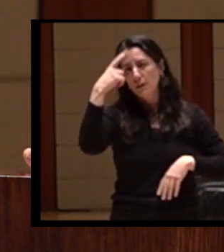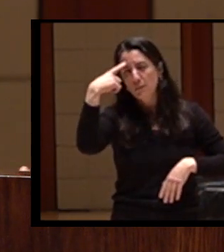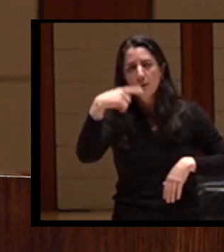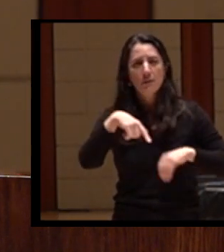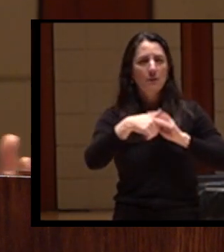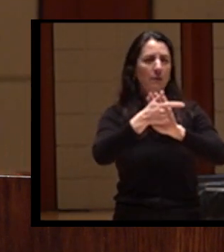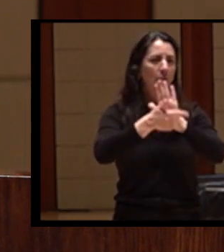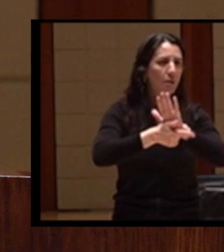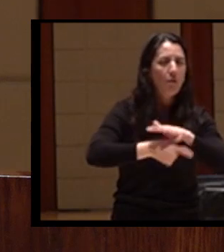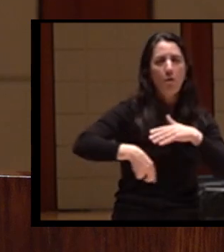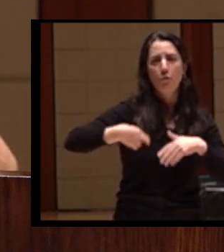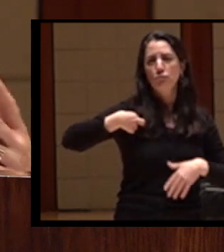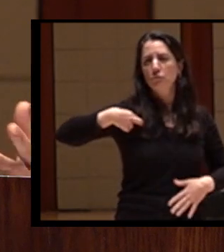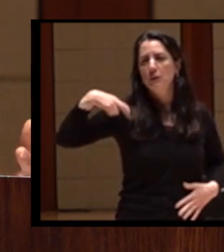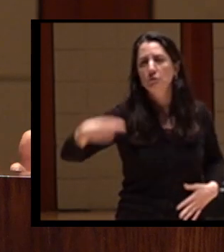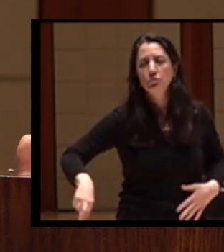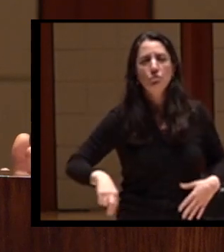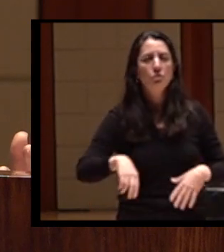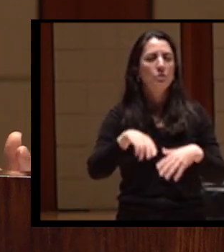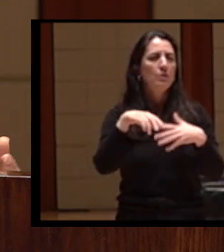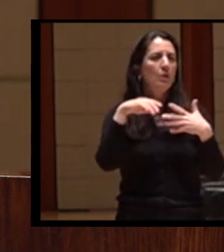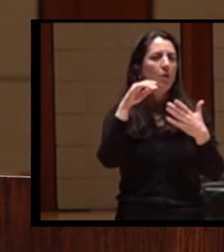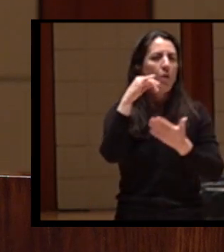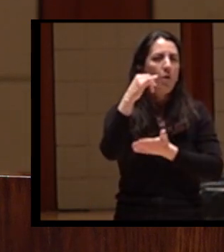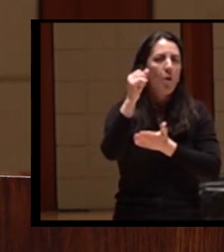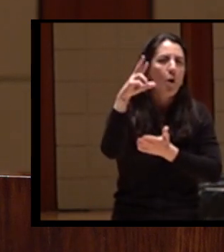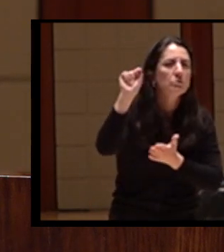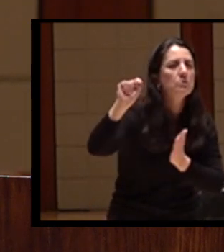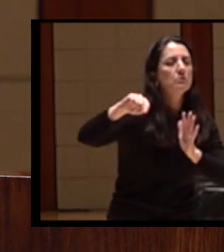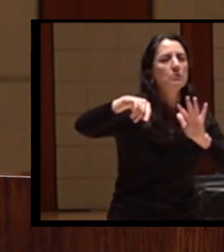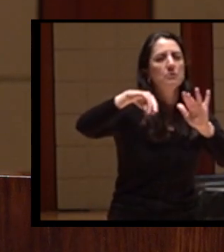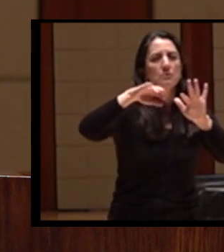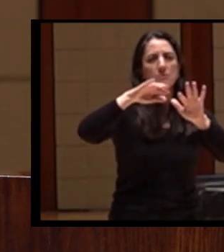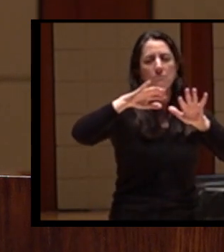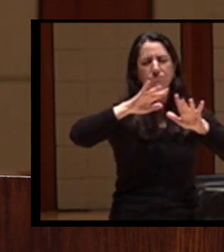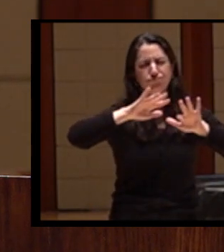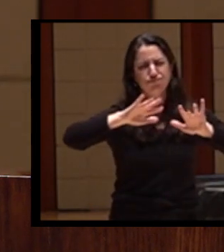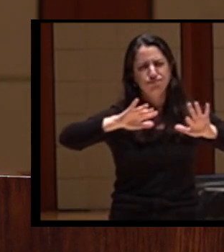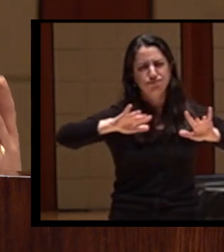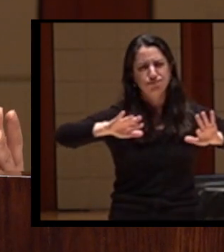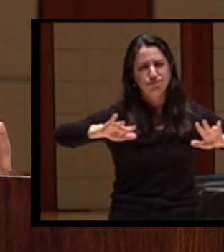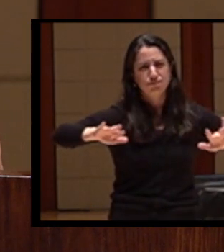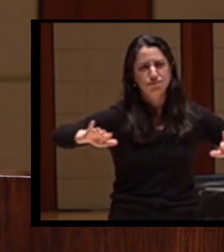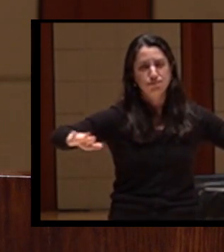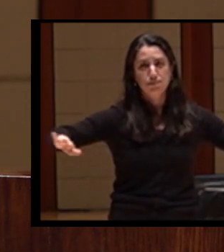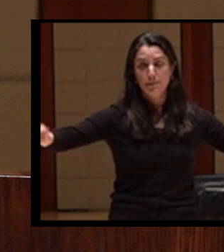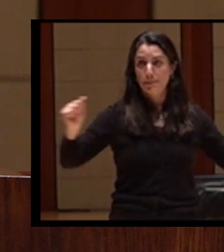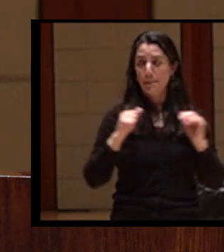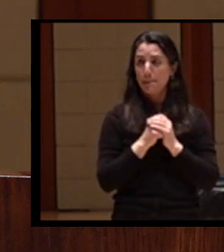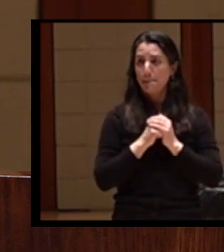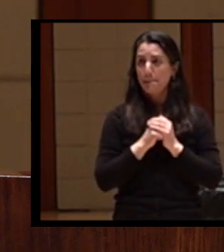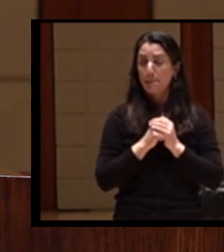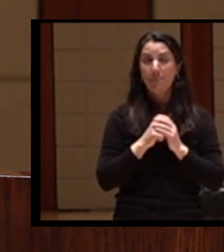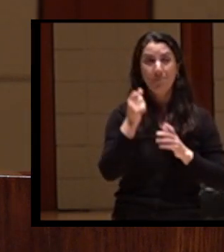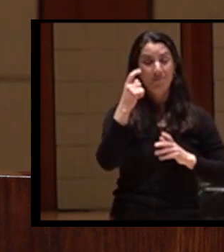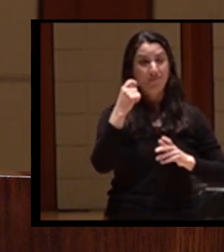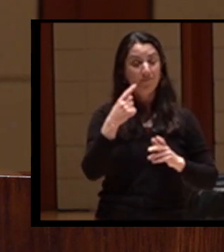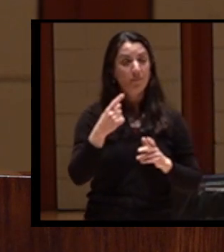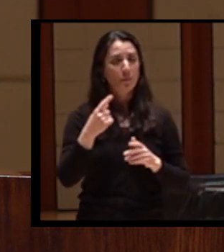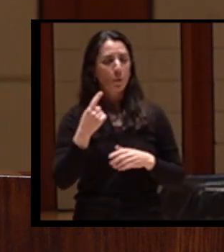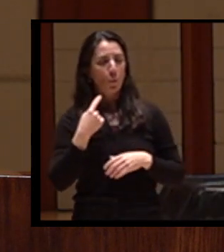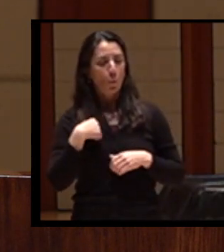cultural covenant, by this principle of balance. We celebrated this understanding in annual